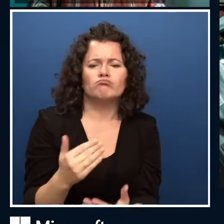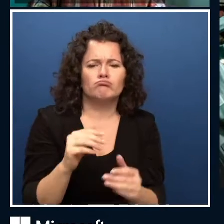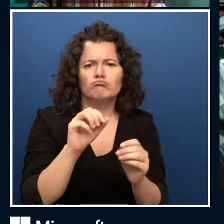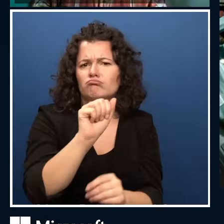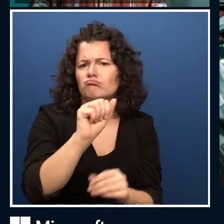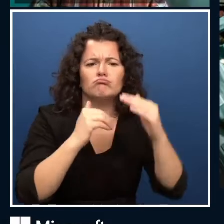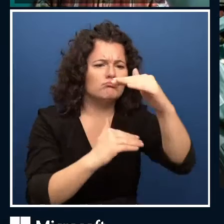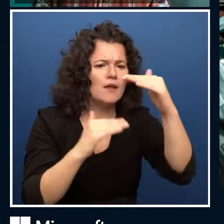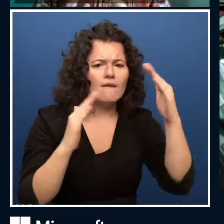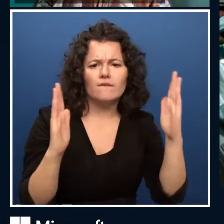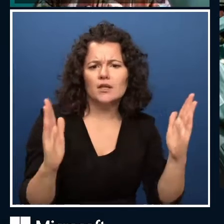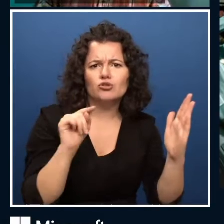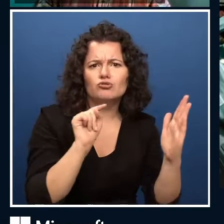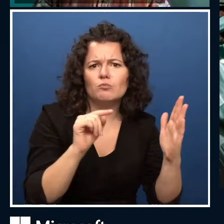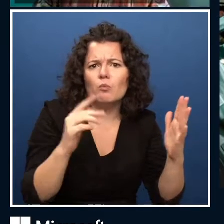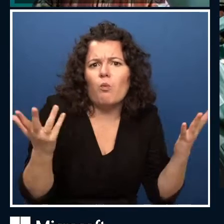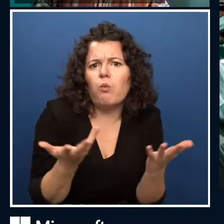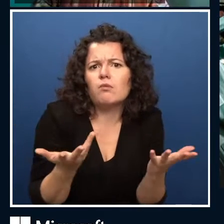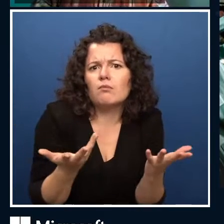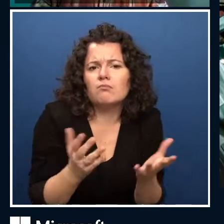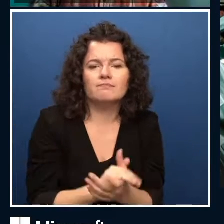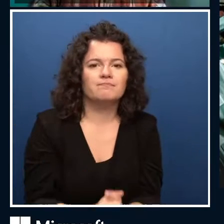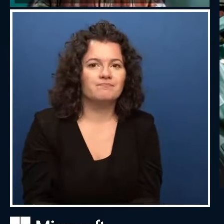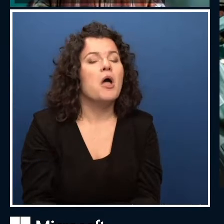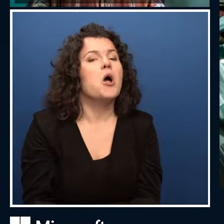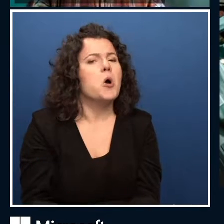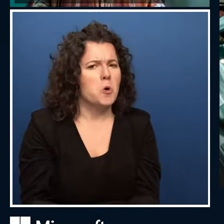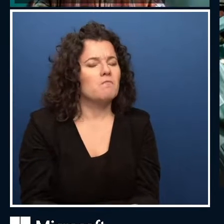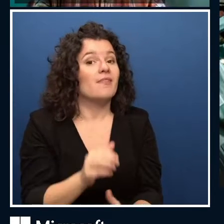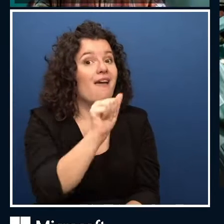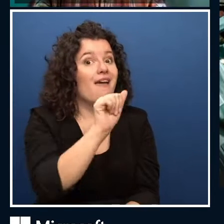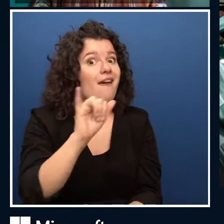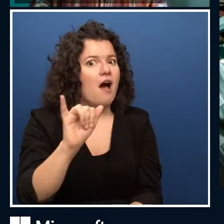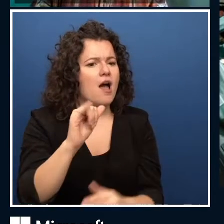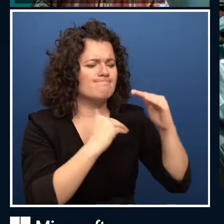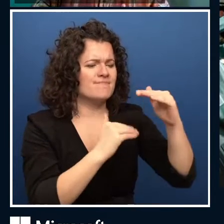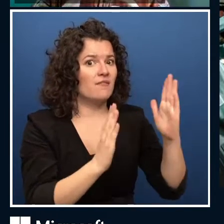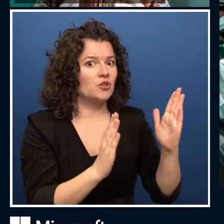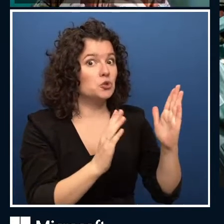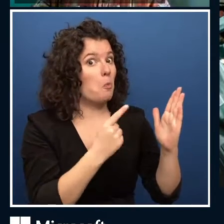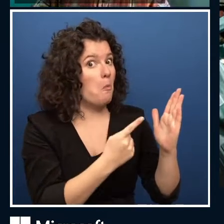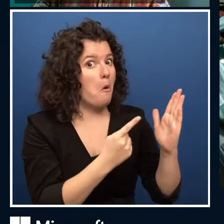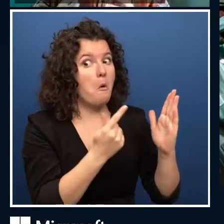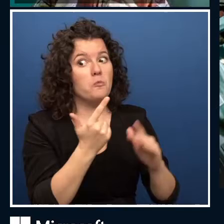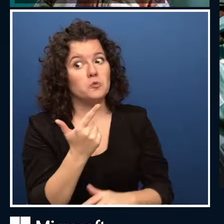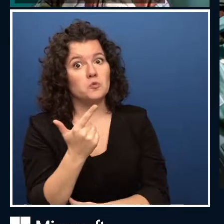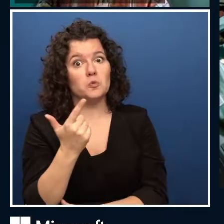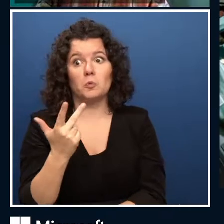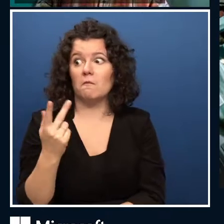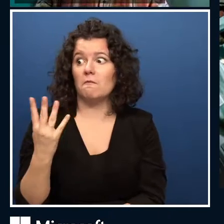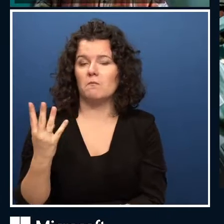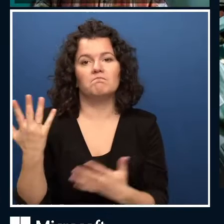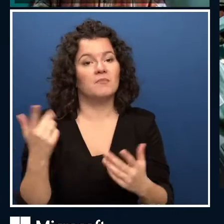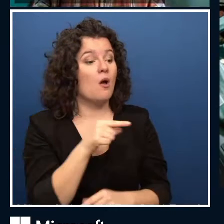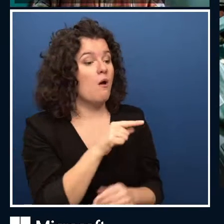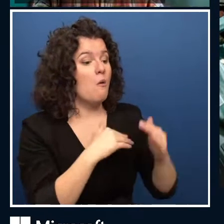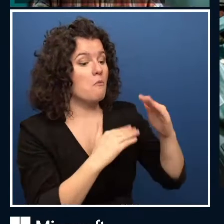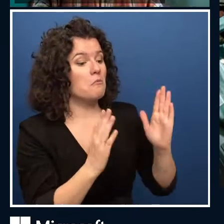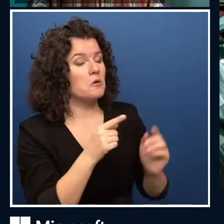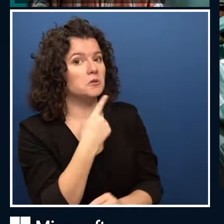And there are several definitions to that. One of them, of course, is like creating intelligent computers.